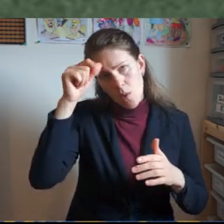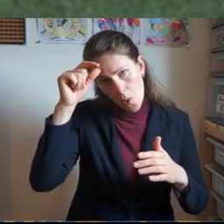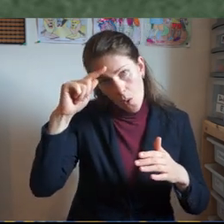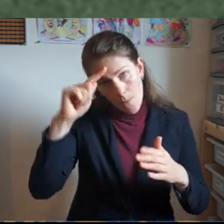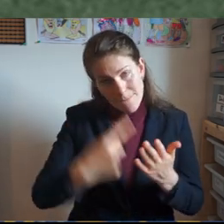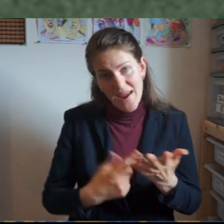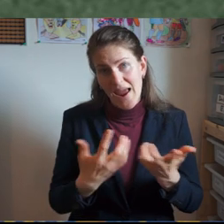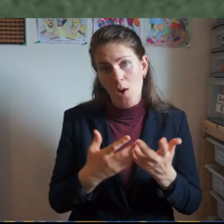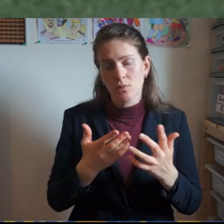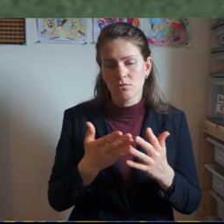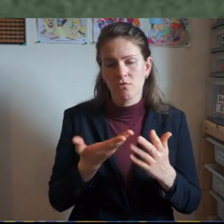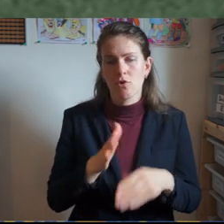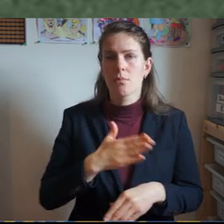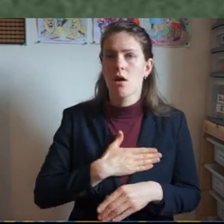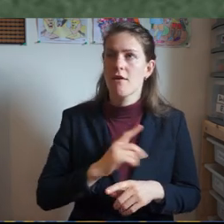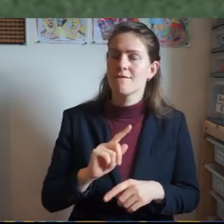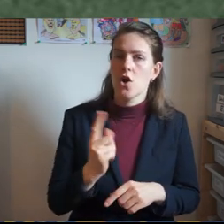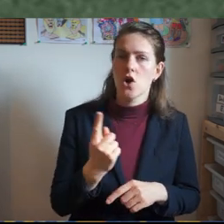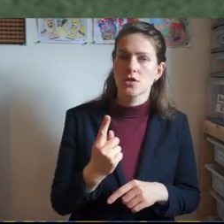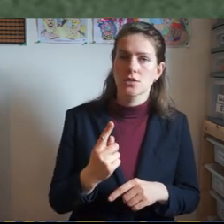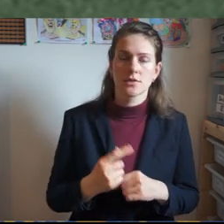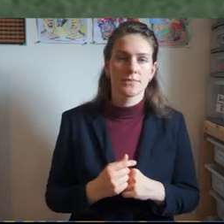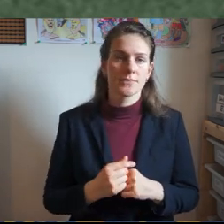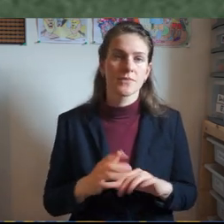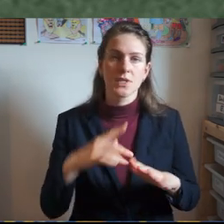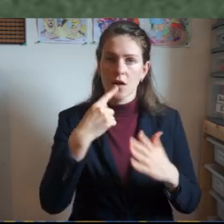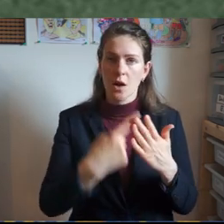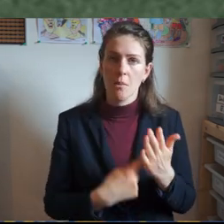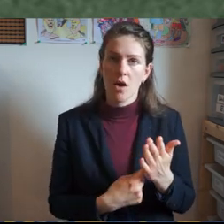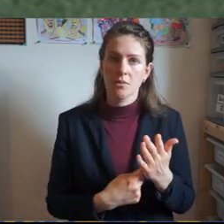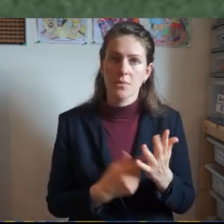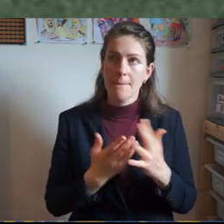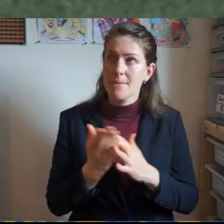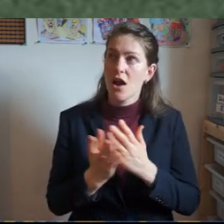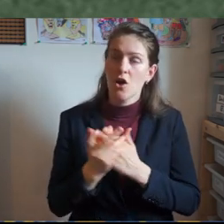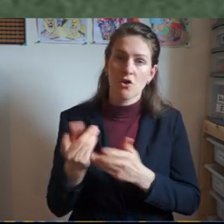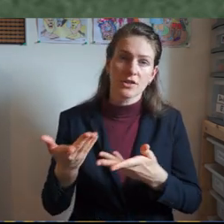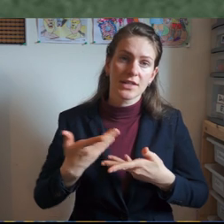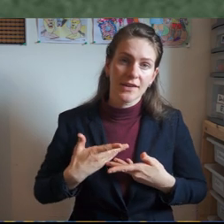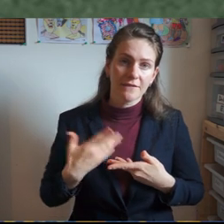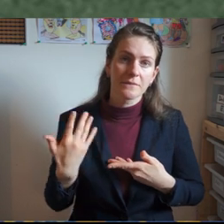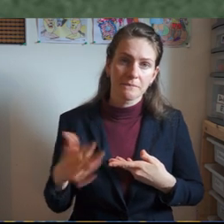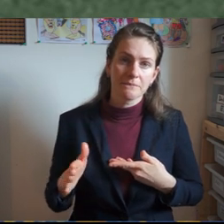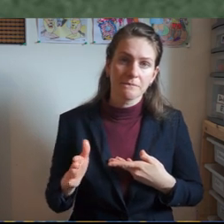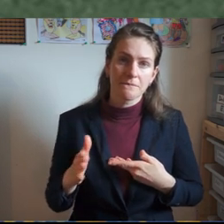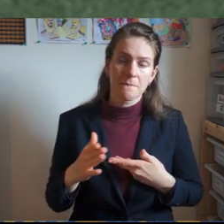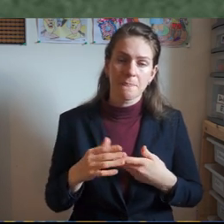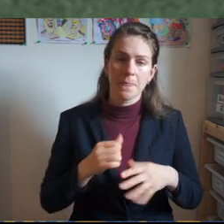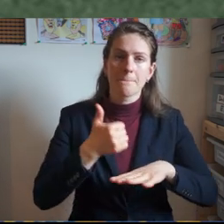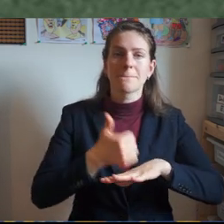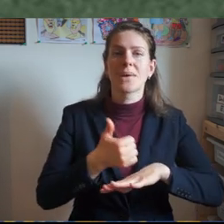Commandments, they're given to us by God as a basis or means